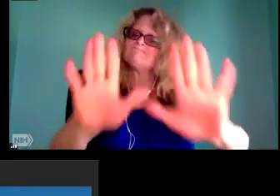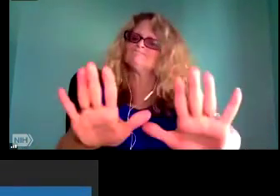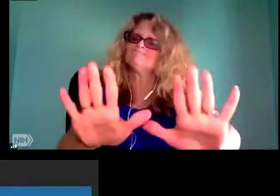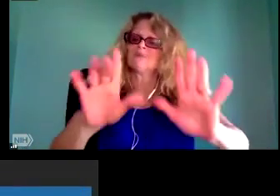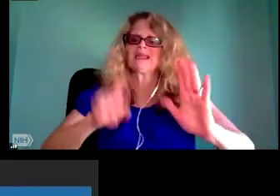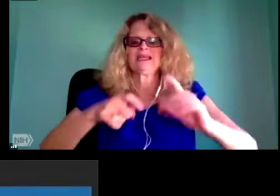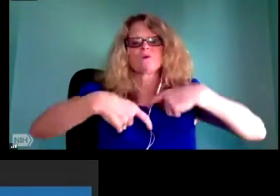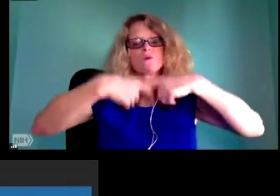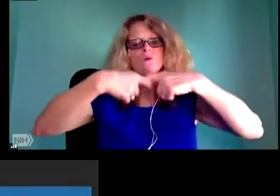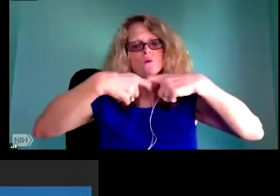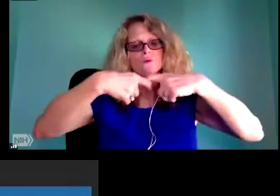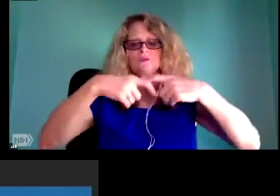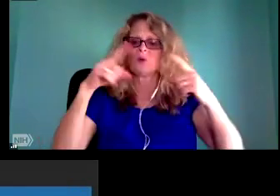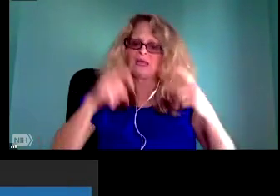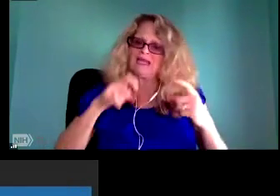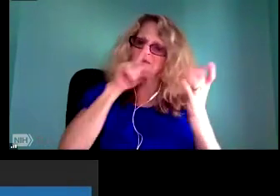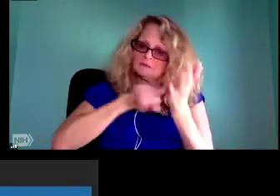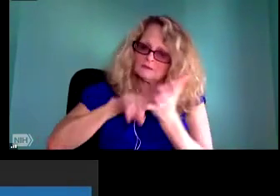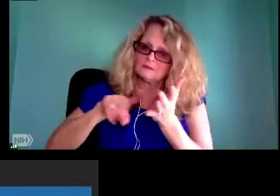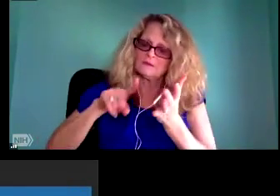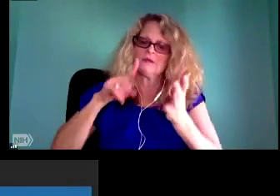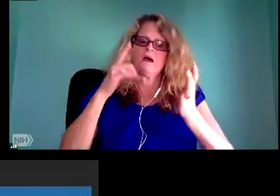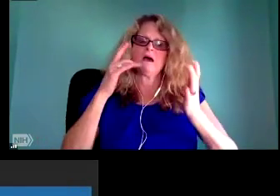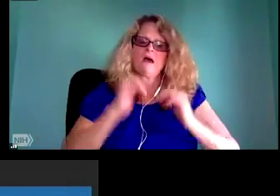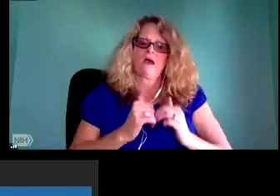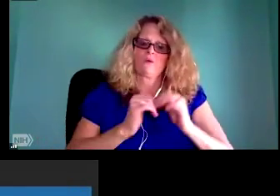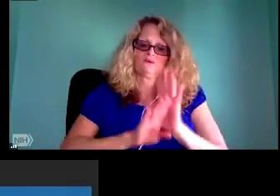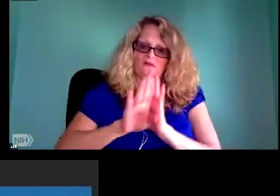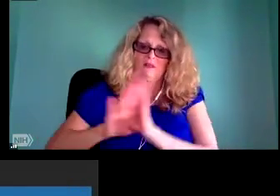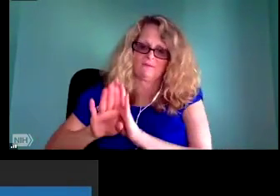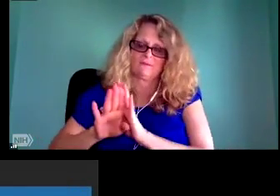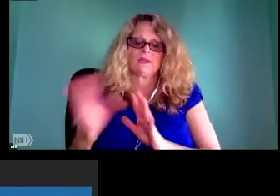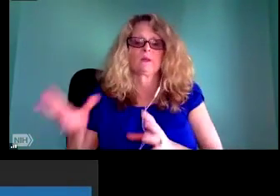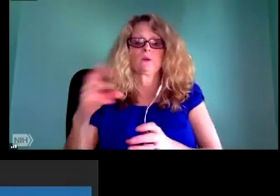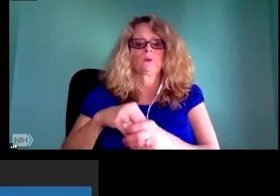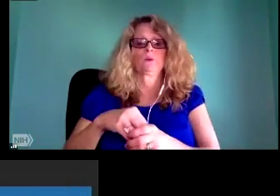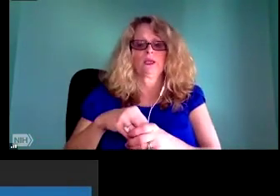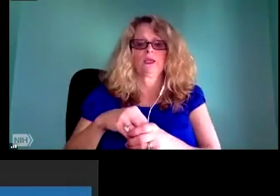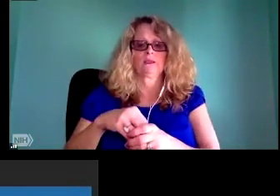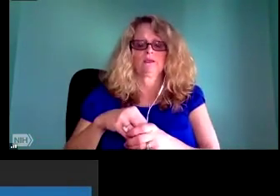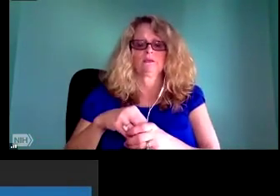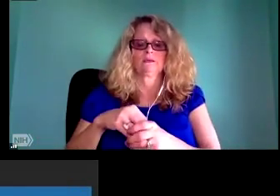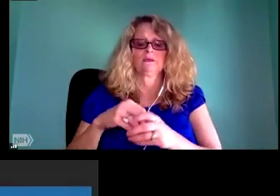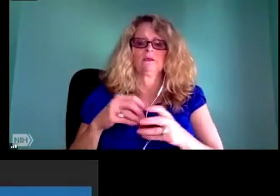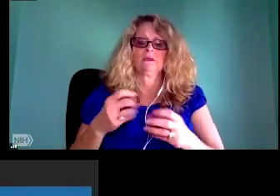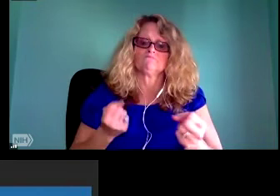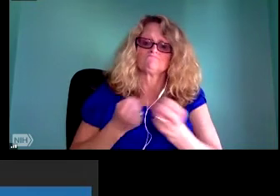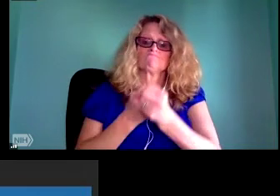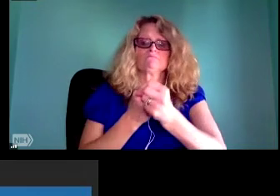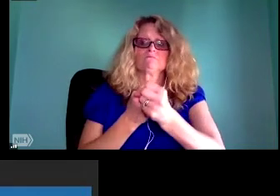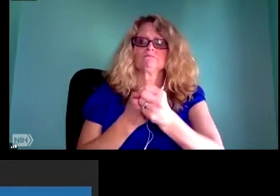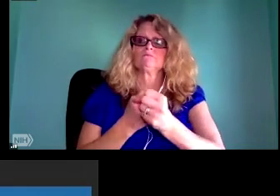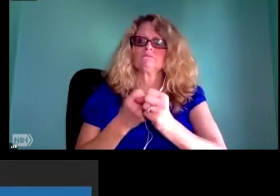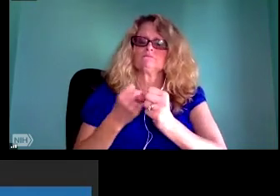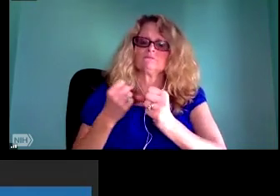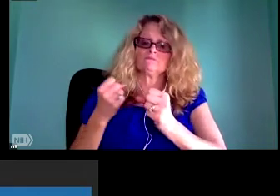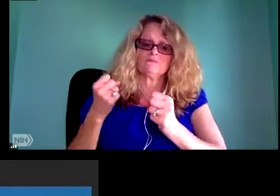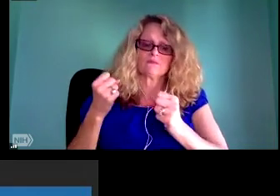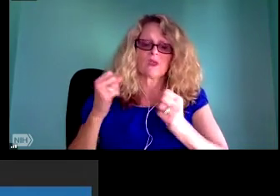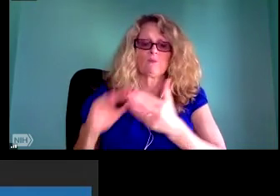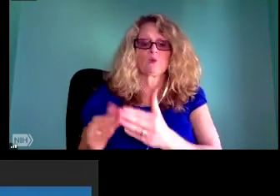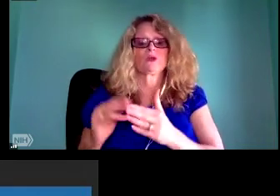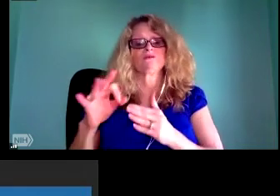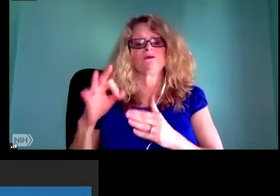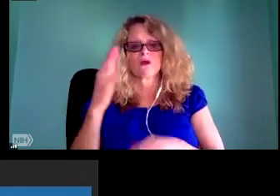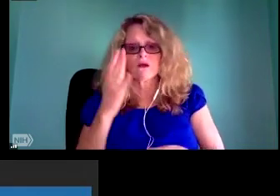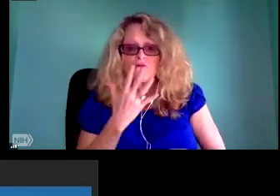to engage with librarians and our many libraries on our campus because